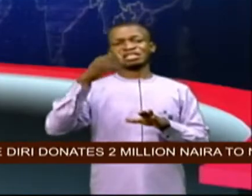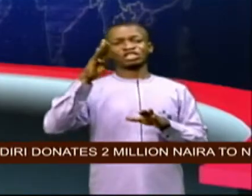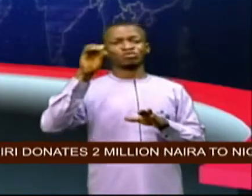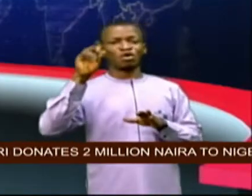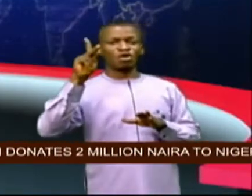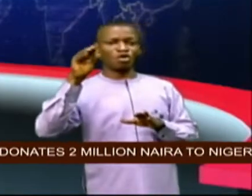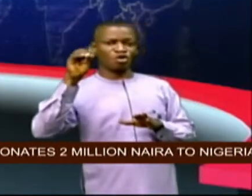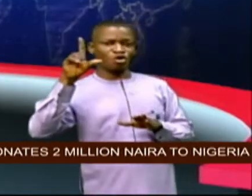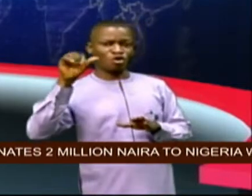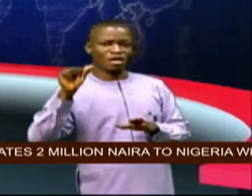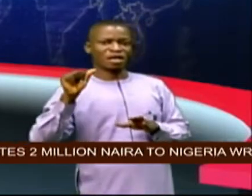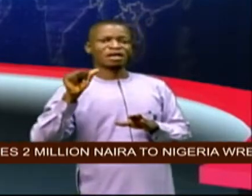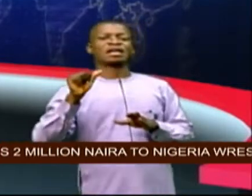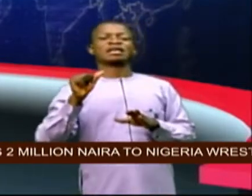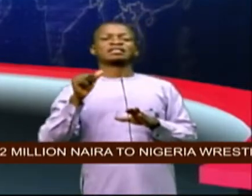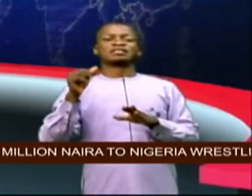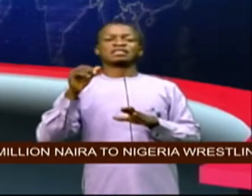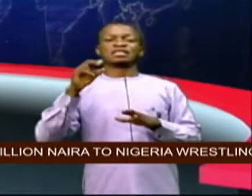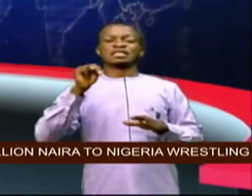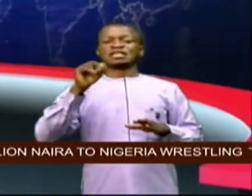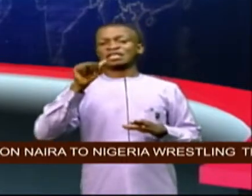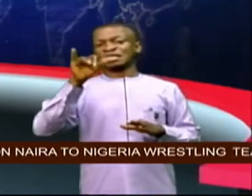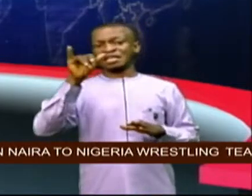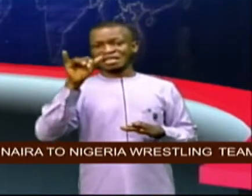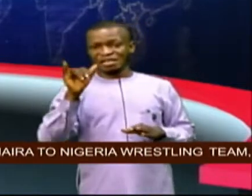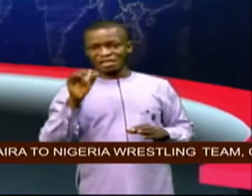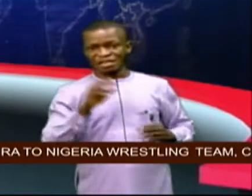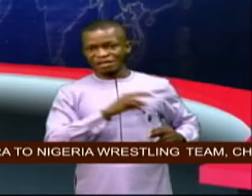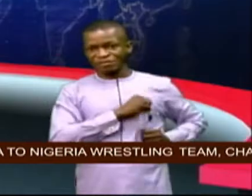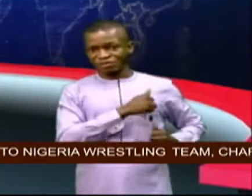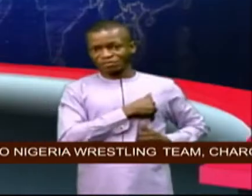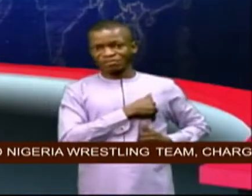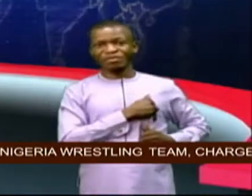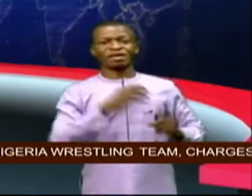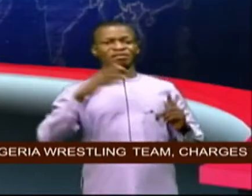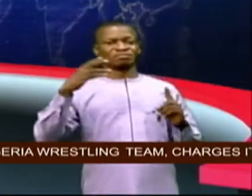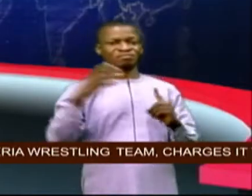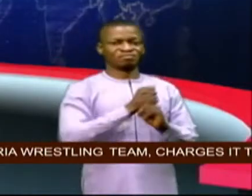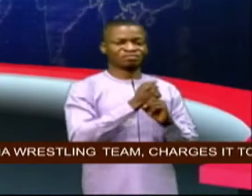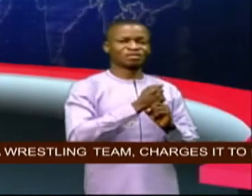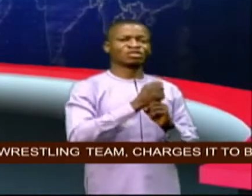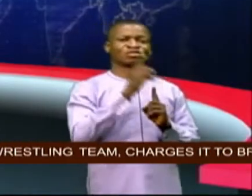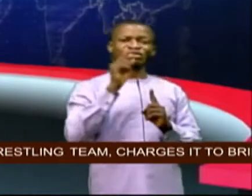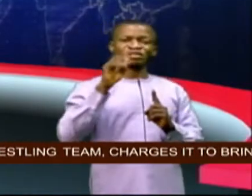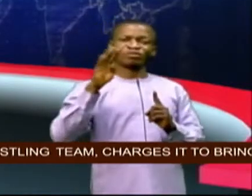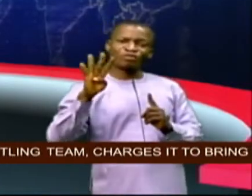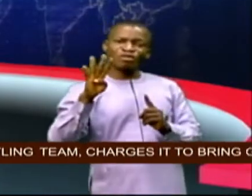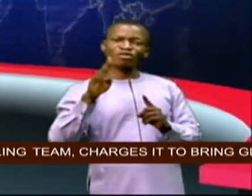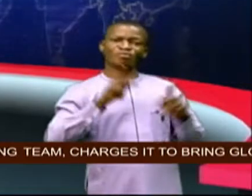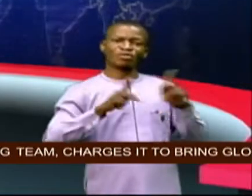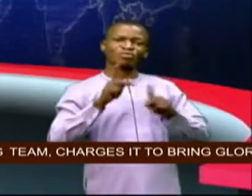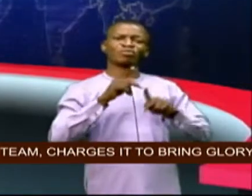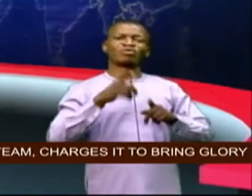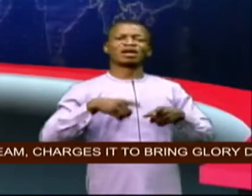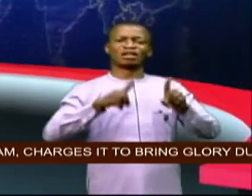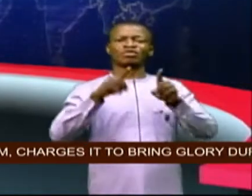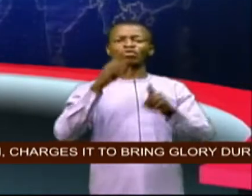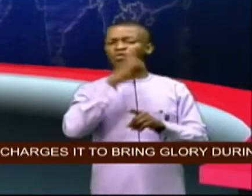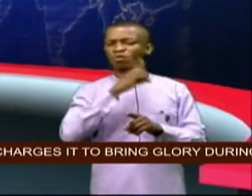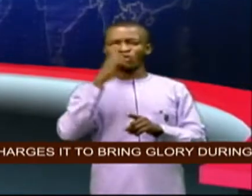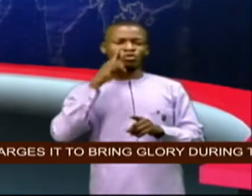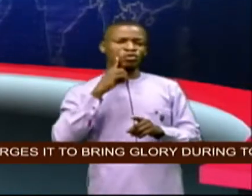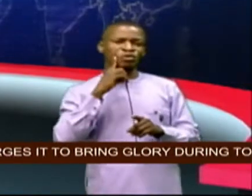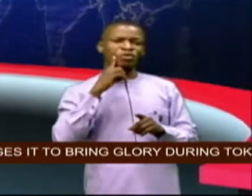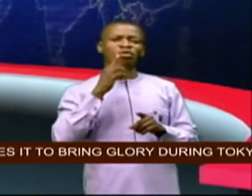over 100 drums of illegally refined diesel and arrested 24 suspects along undo lagos